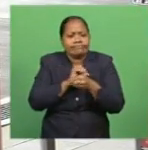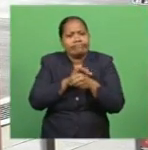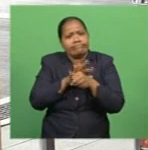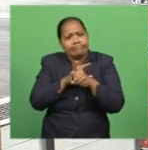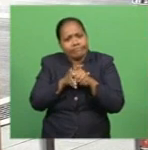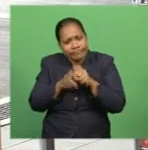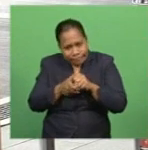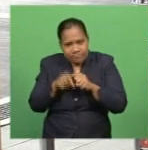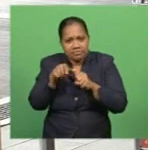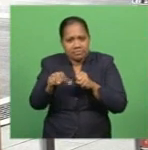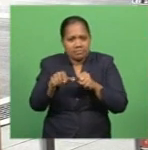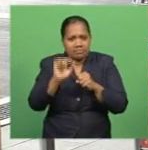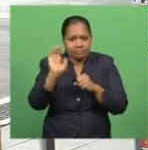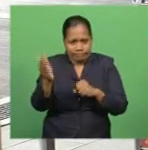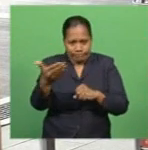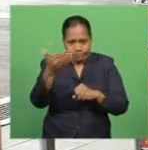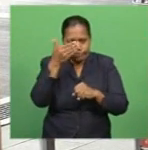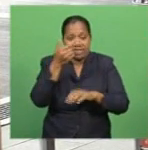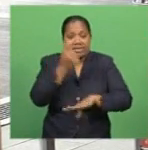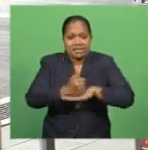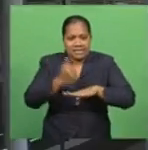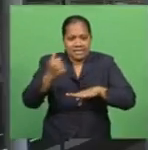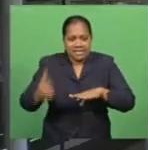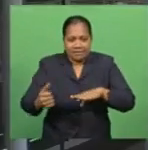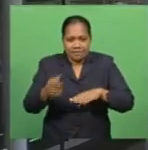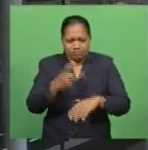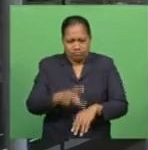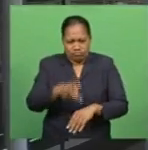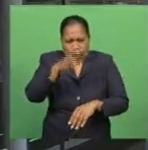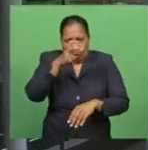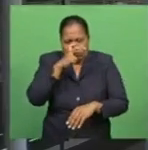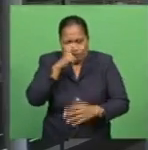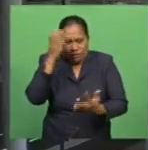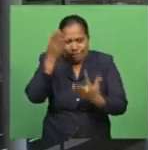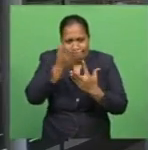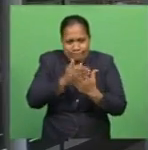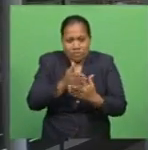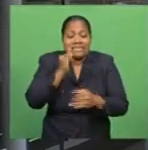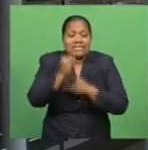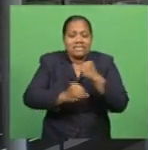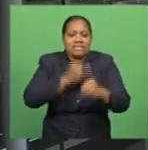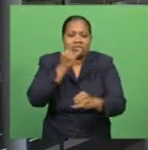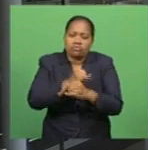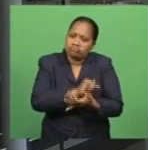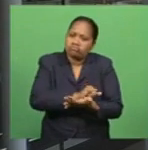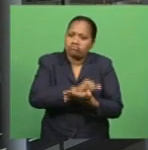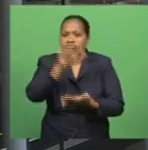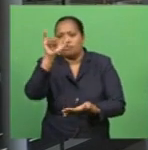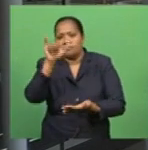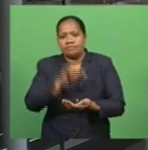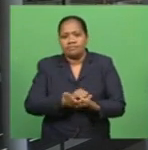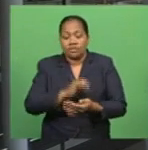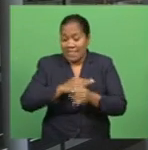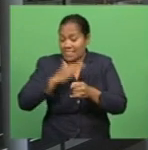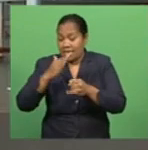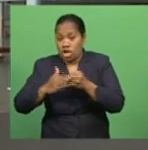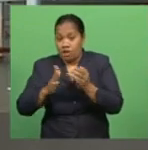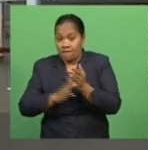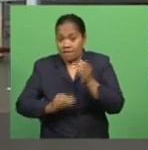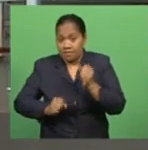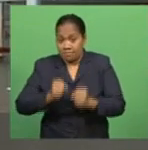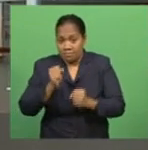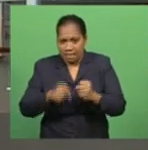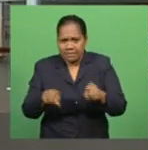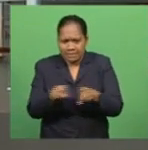in government restricting international travel. The closure of the Nandi International Airport towards the end of March also added to